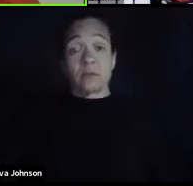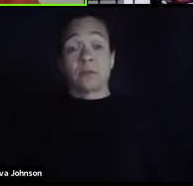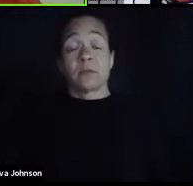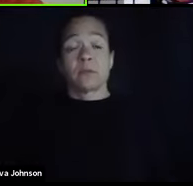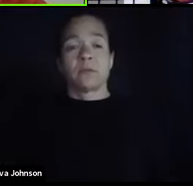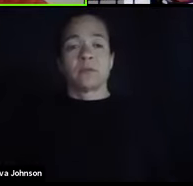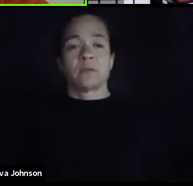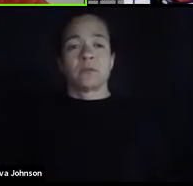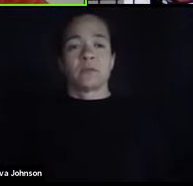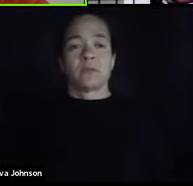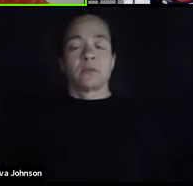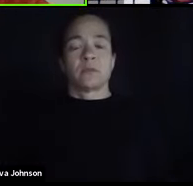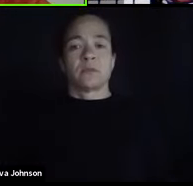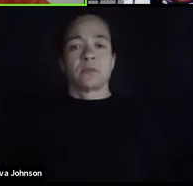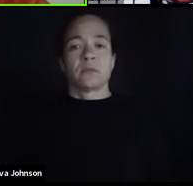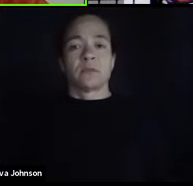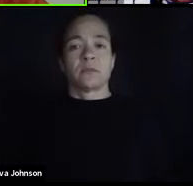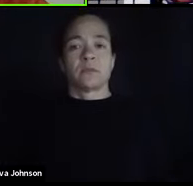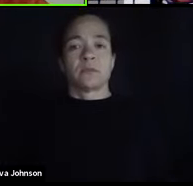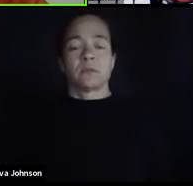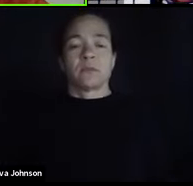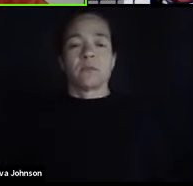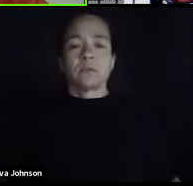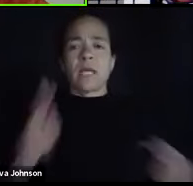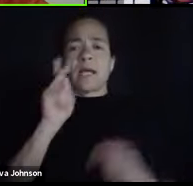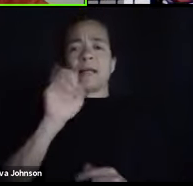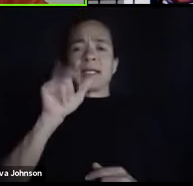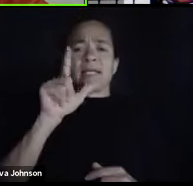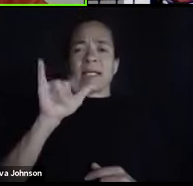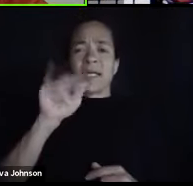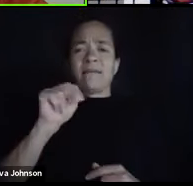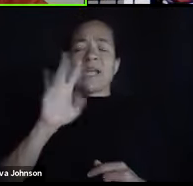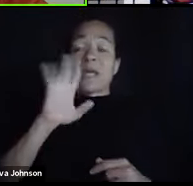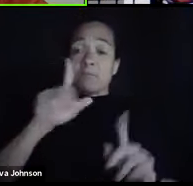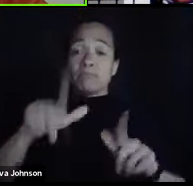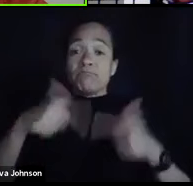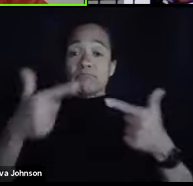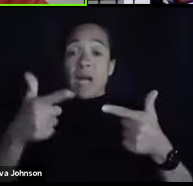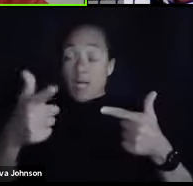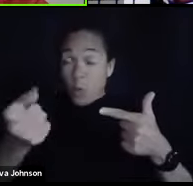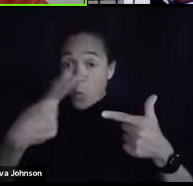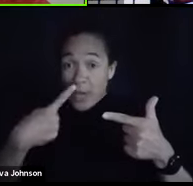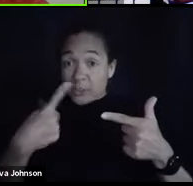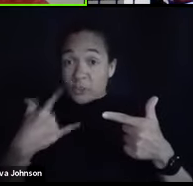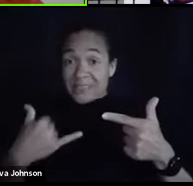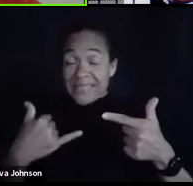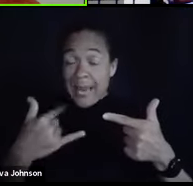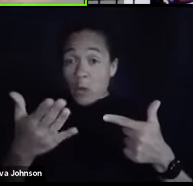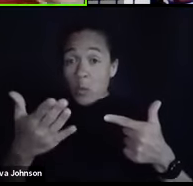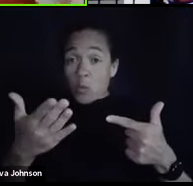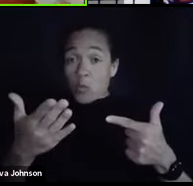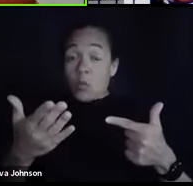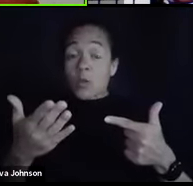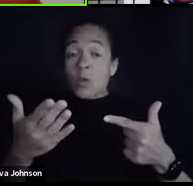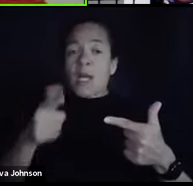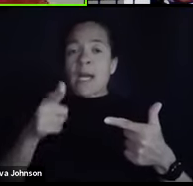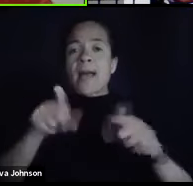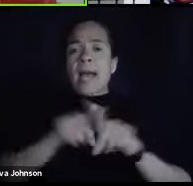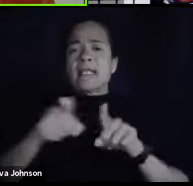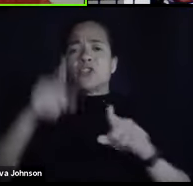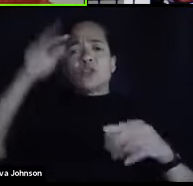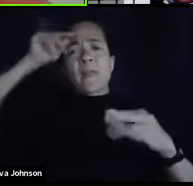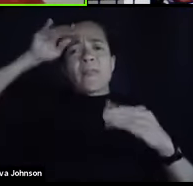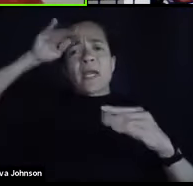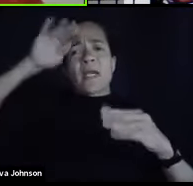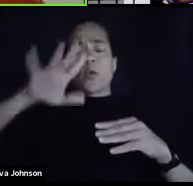We'll turn it over to questions. If anyone has some questions for Dr. Ross, we are happy to answer those. As they're thinking of their questions, Dr. Ross,